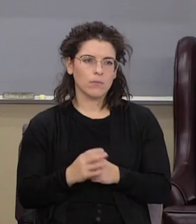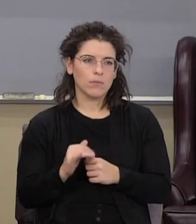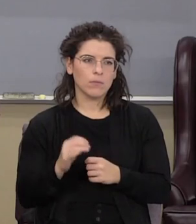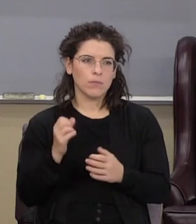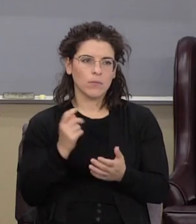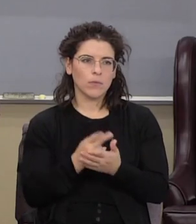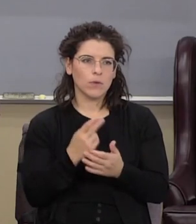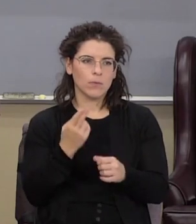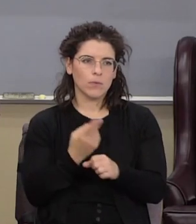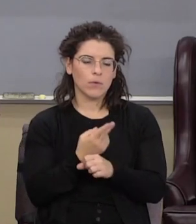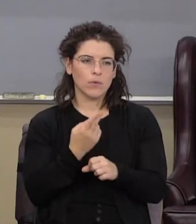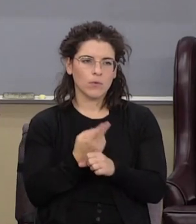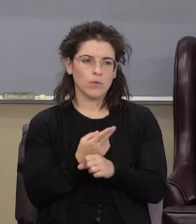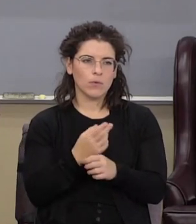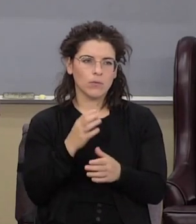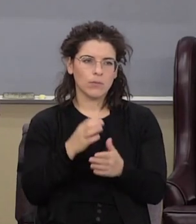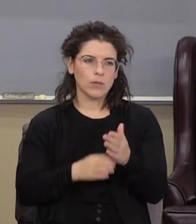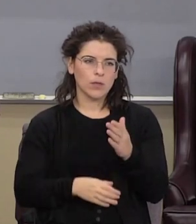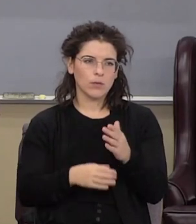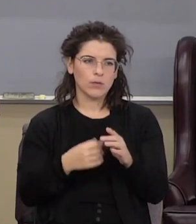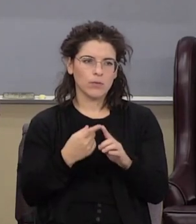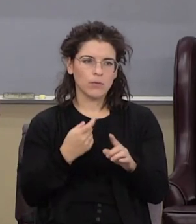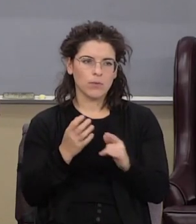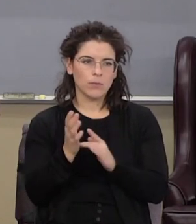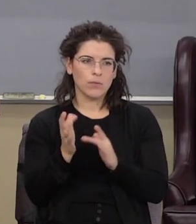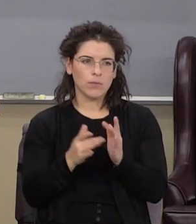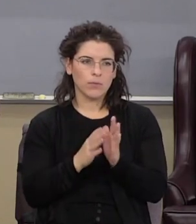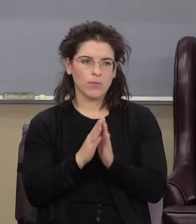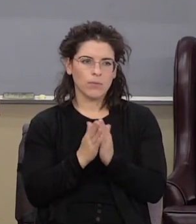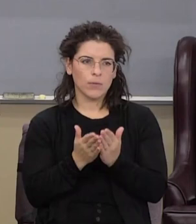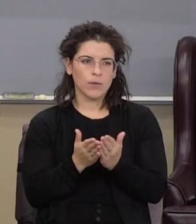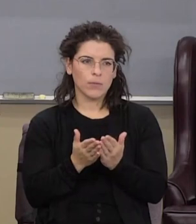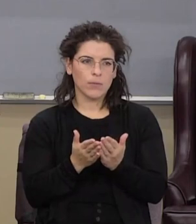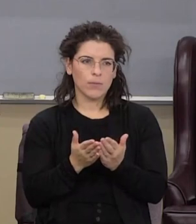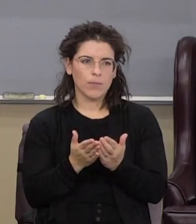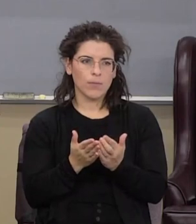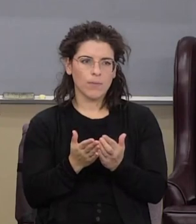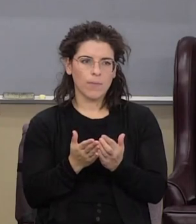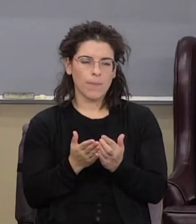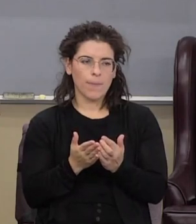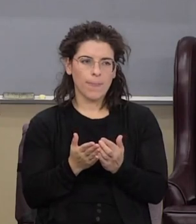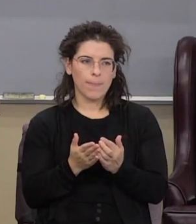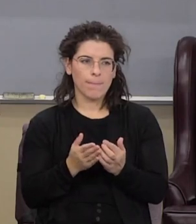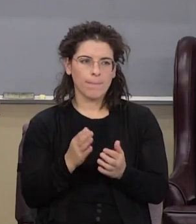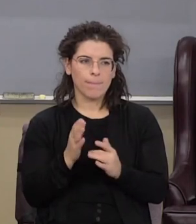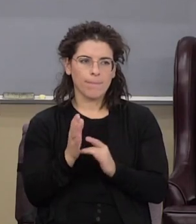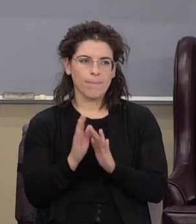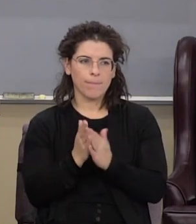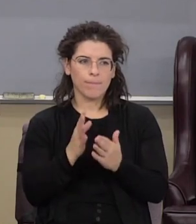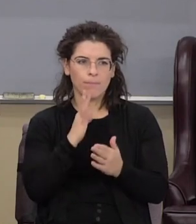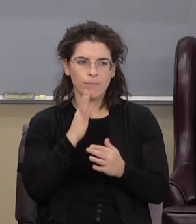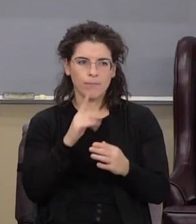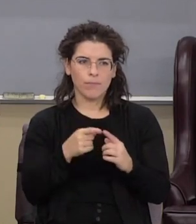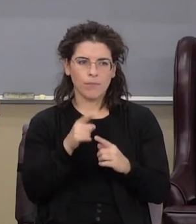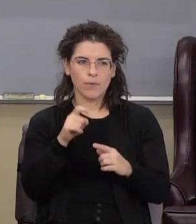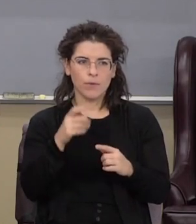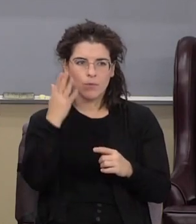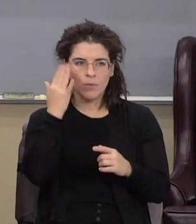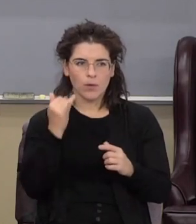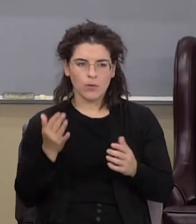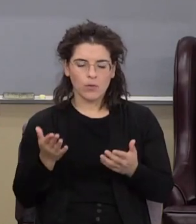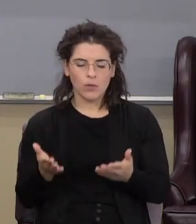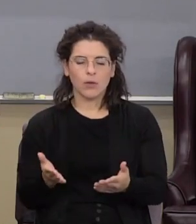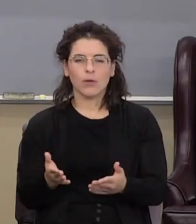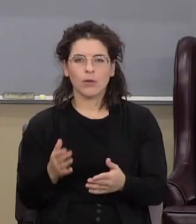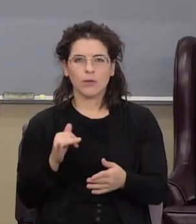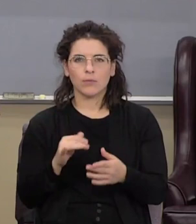illegitimate use of passages in the Bible that have nothing to do with what the Bible is talking about but you need to understand why they're there it